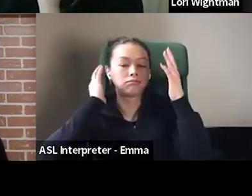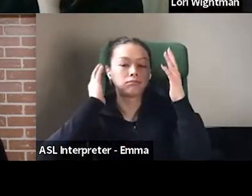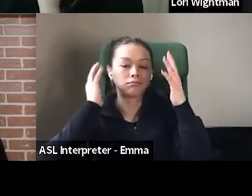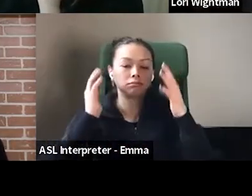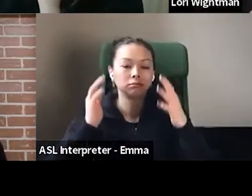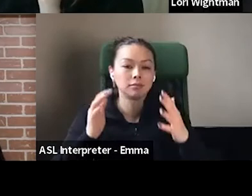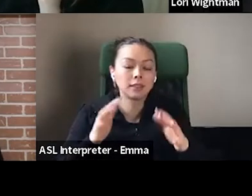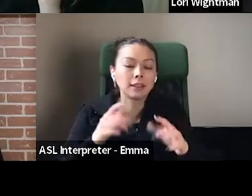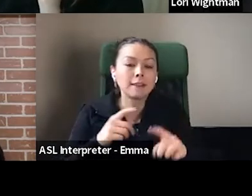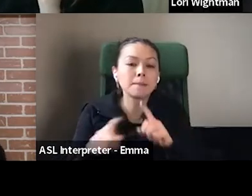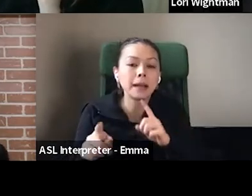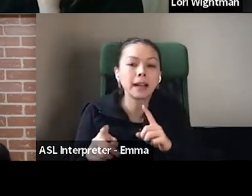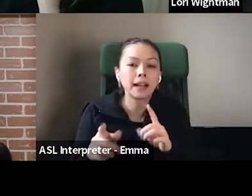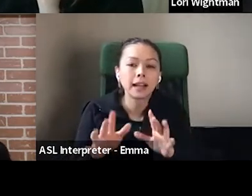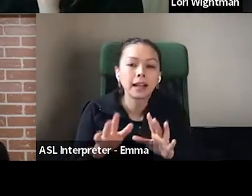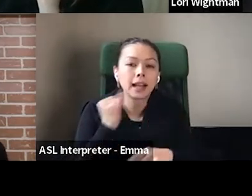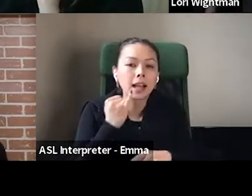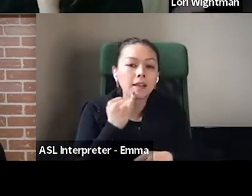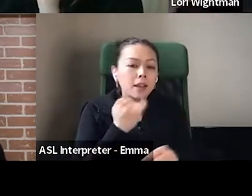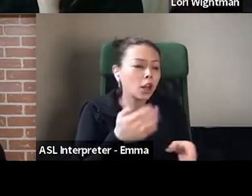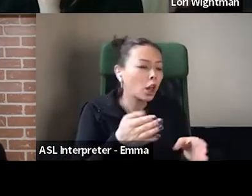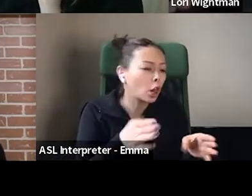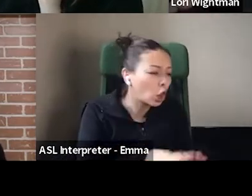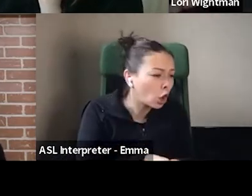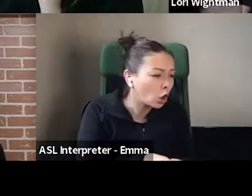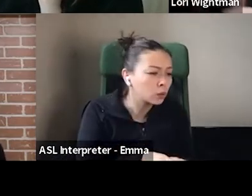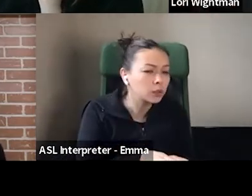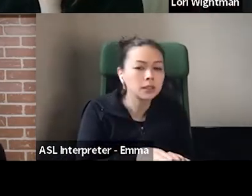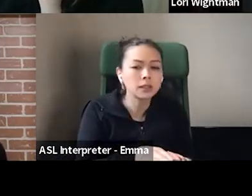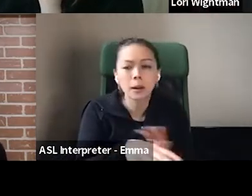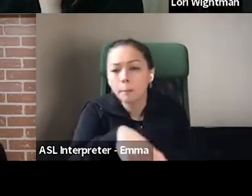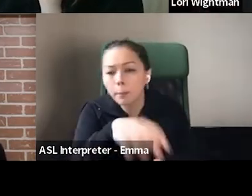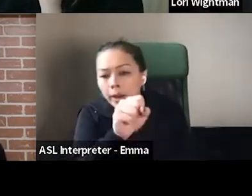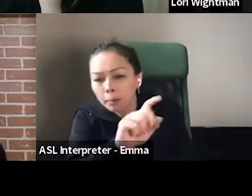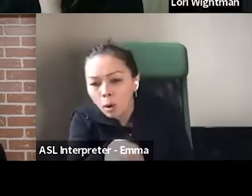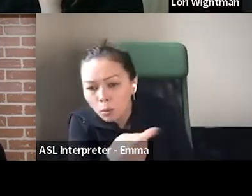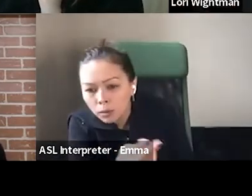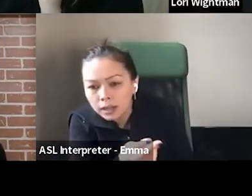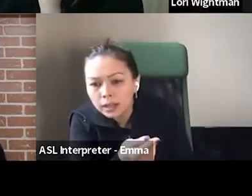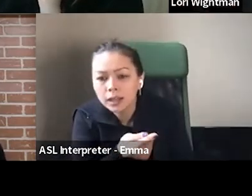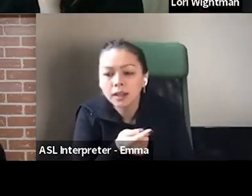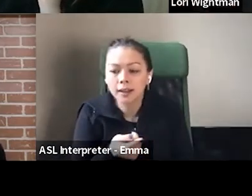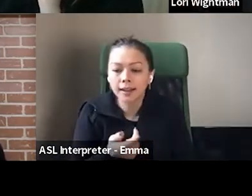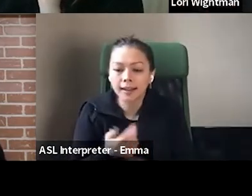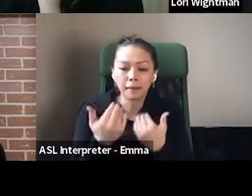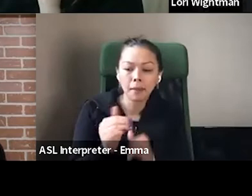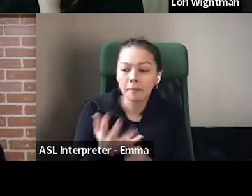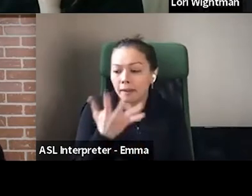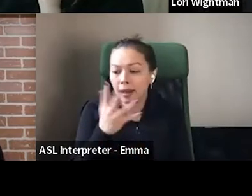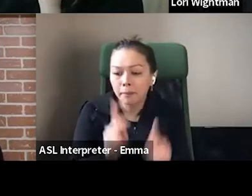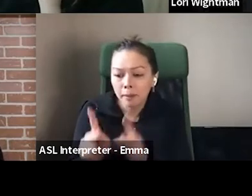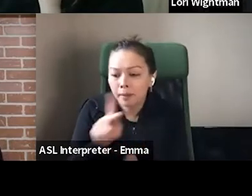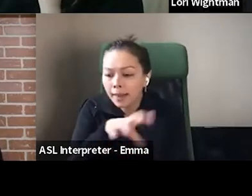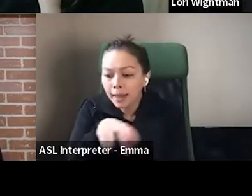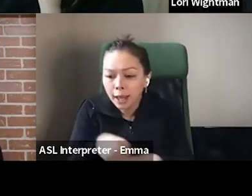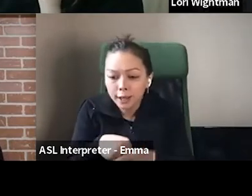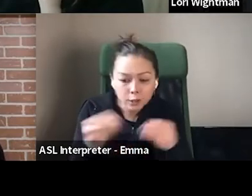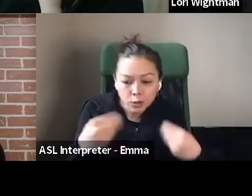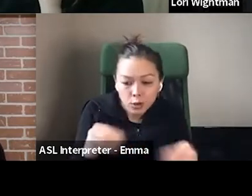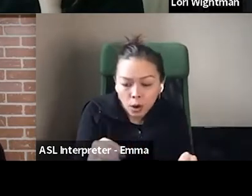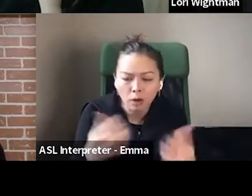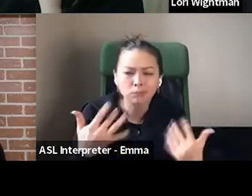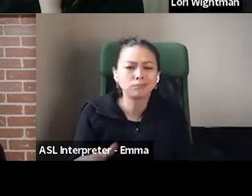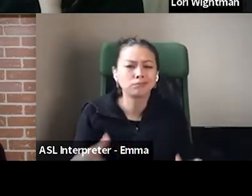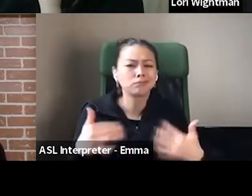can only do curbside. You can only have so many people in the store. It's a longer curve. I had anticipated that